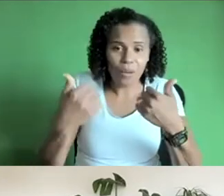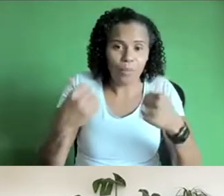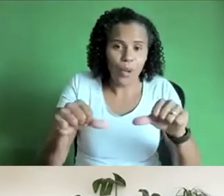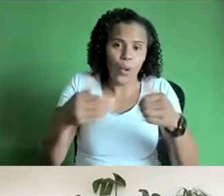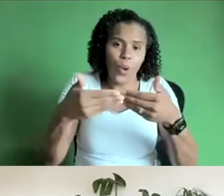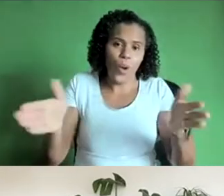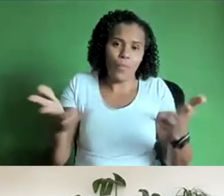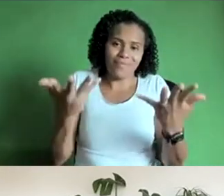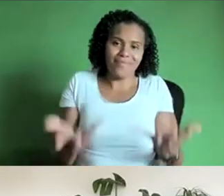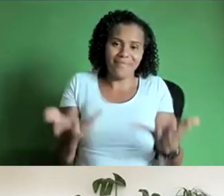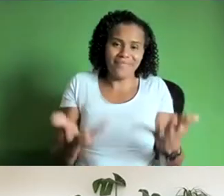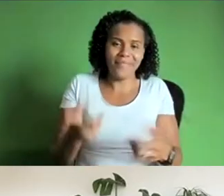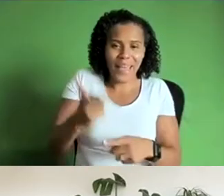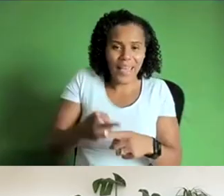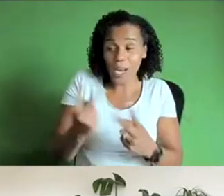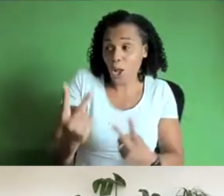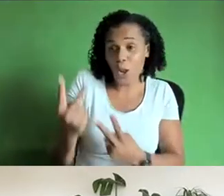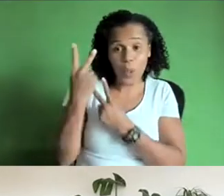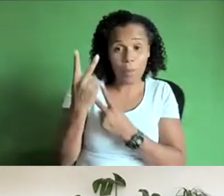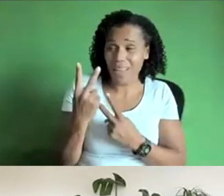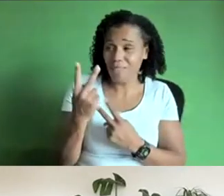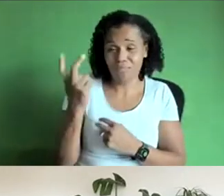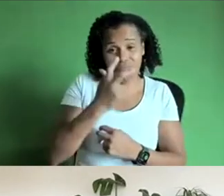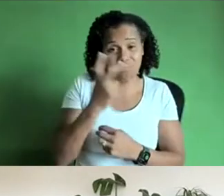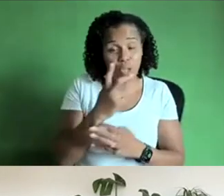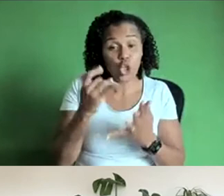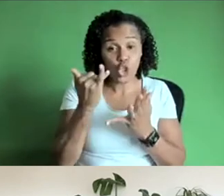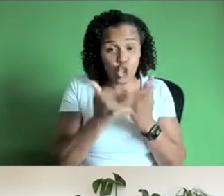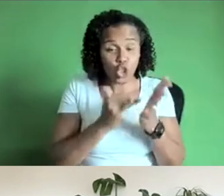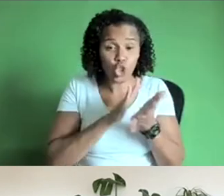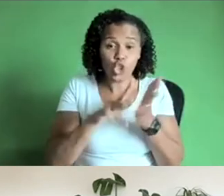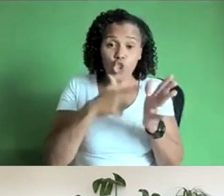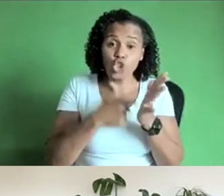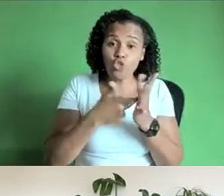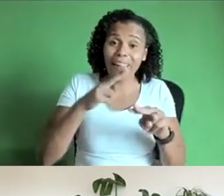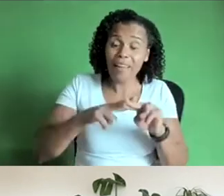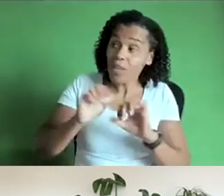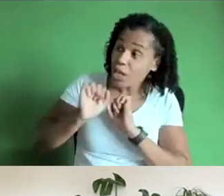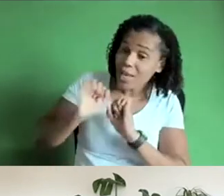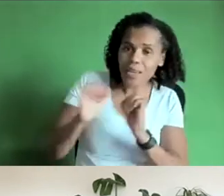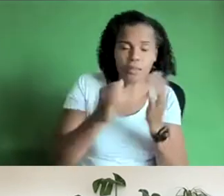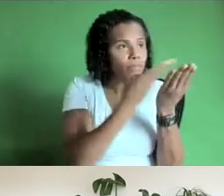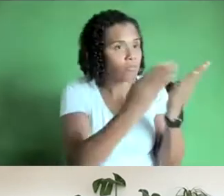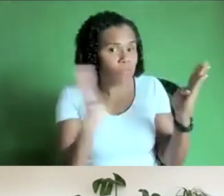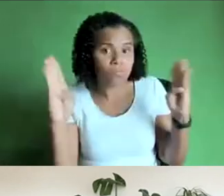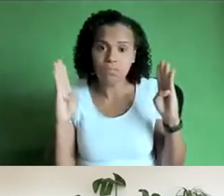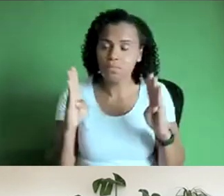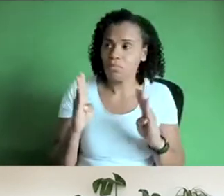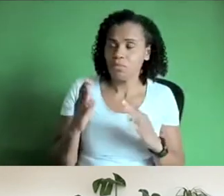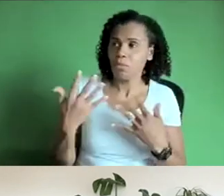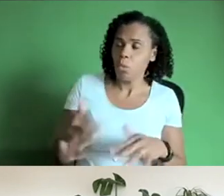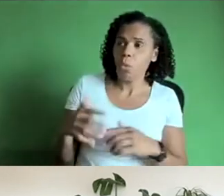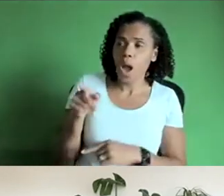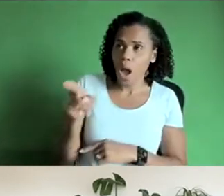think for me sharif's work was also it was an incredible kind of statement it was kind of very prescient about what was all the